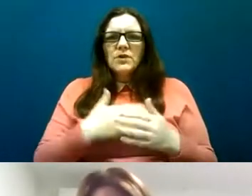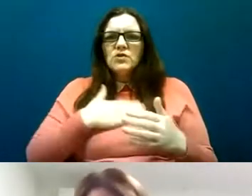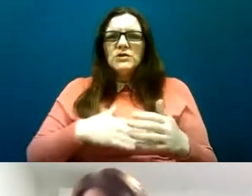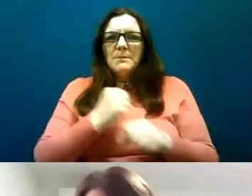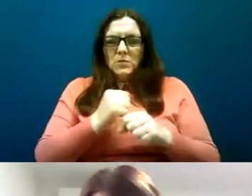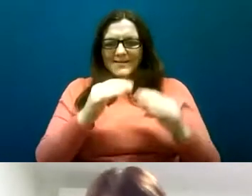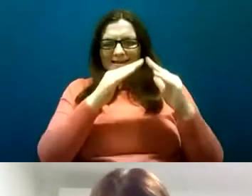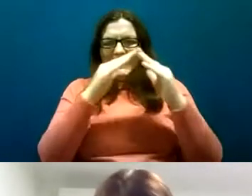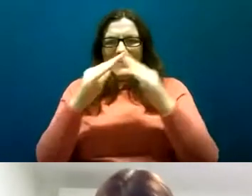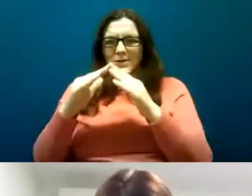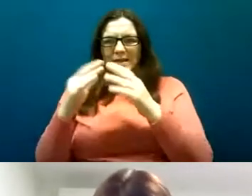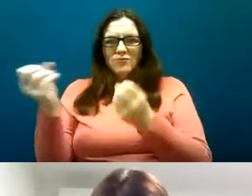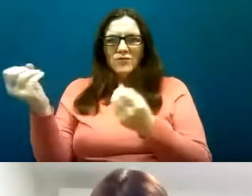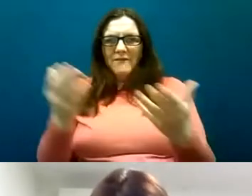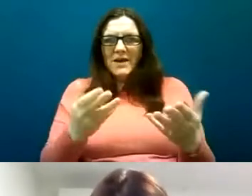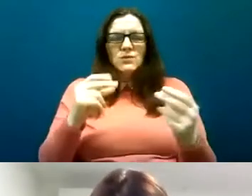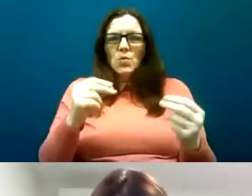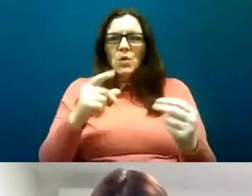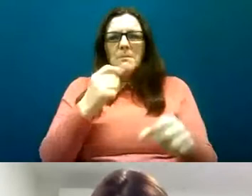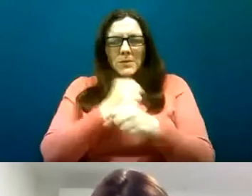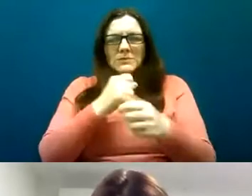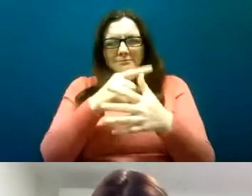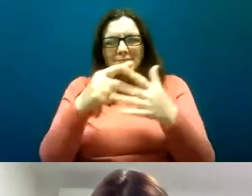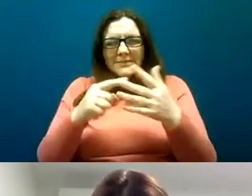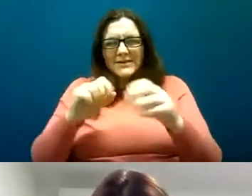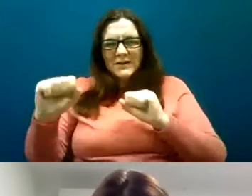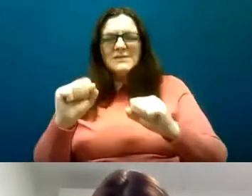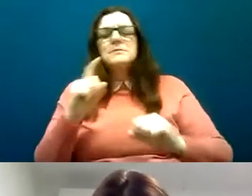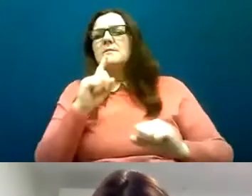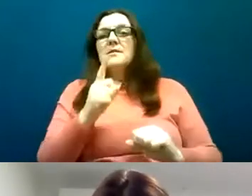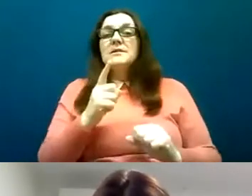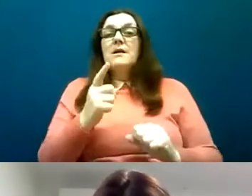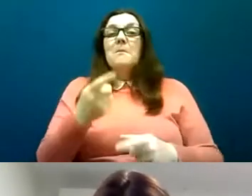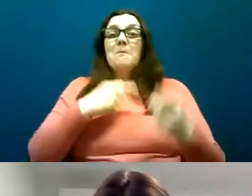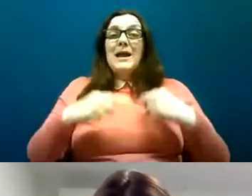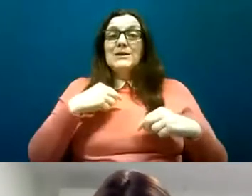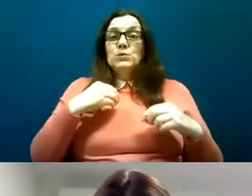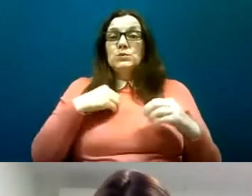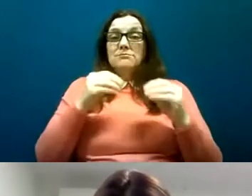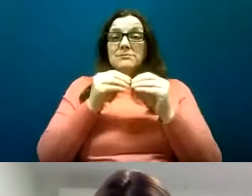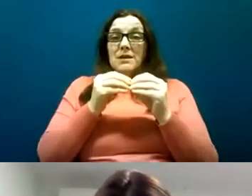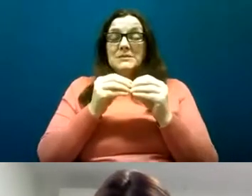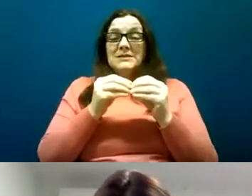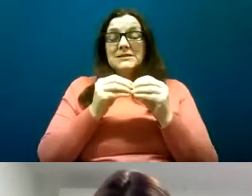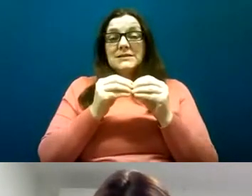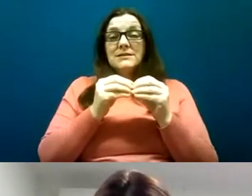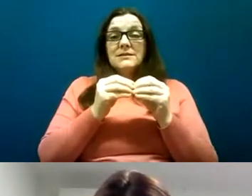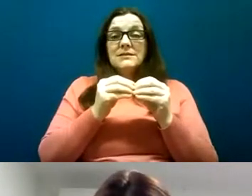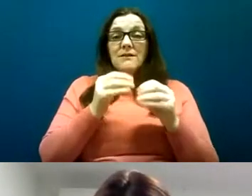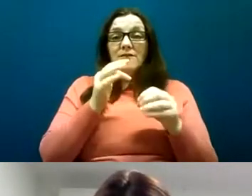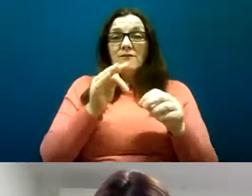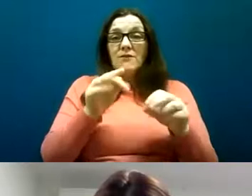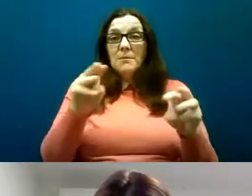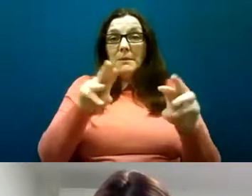housing but then again at the core and it goes back to some of the comments from the participants